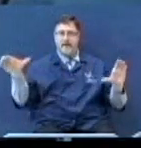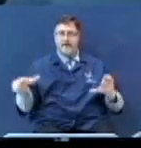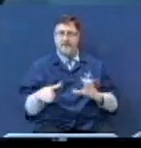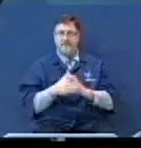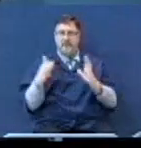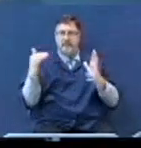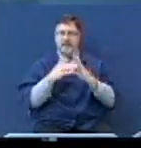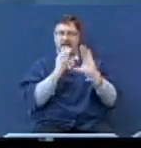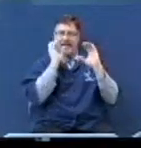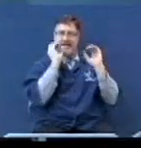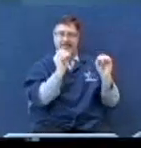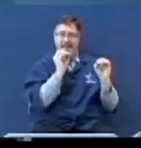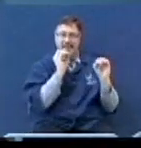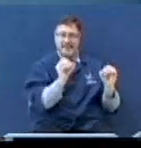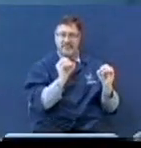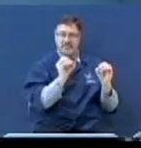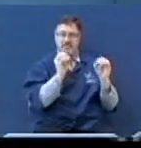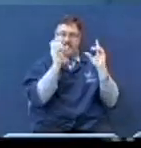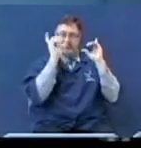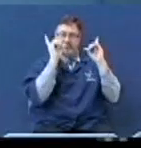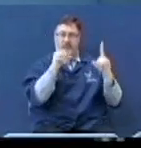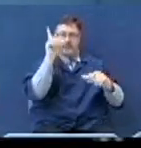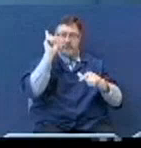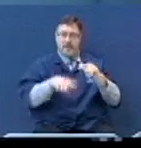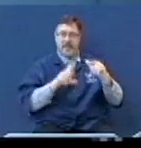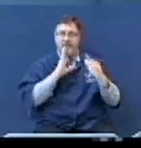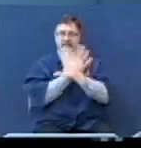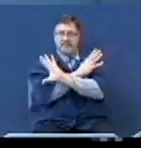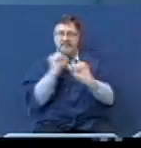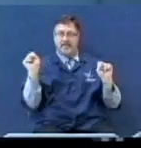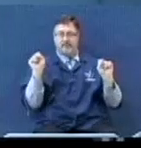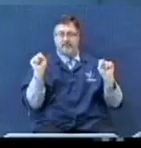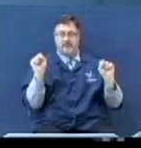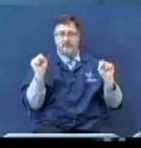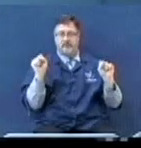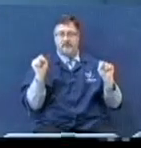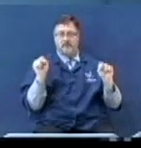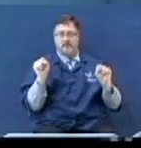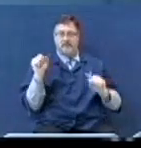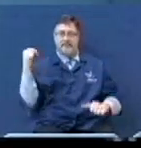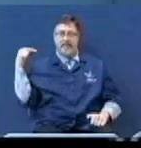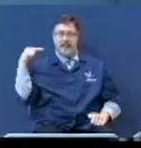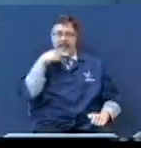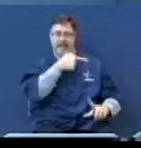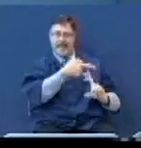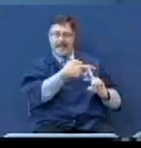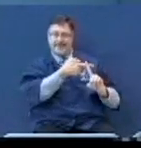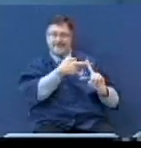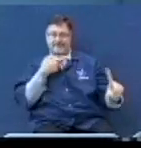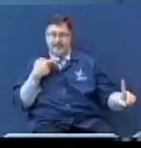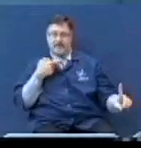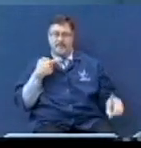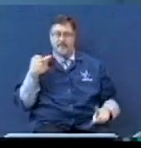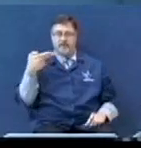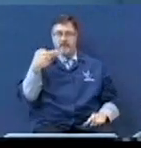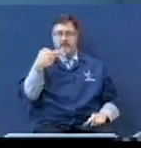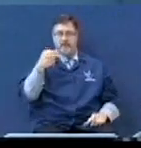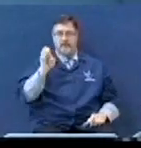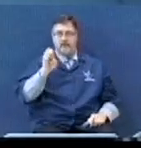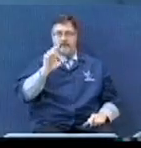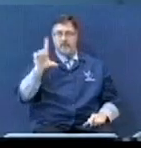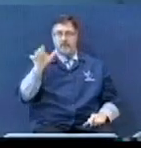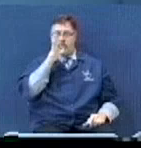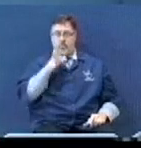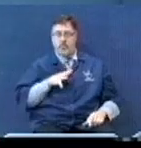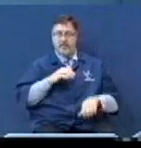They teach that right in their doctrine you cannot be saved. And that is a lie from the pits of hell. Because the